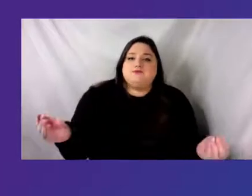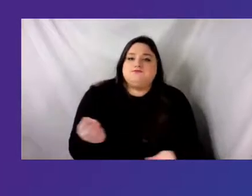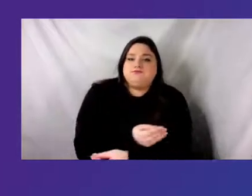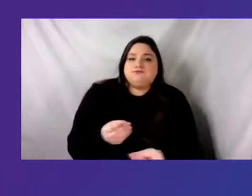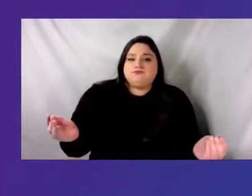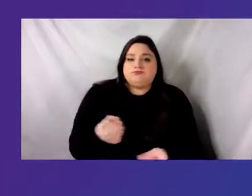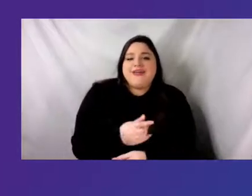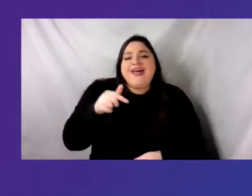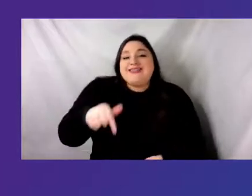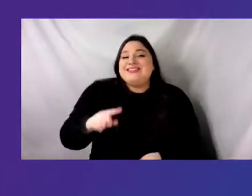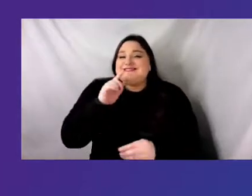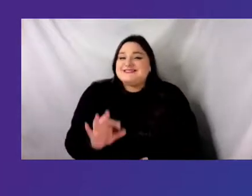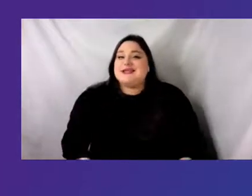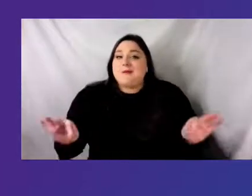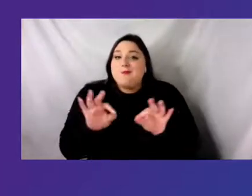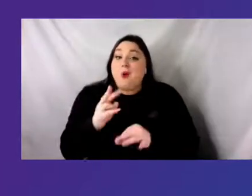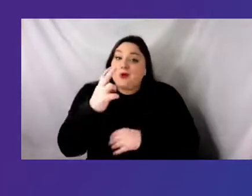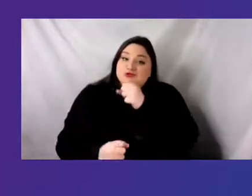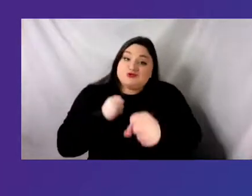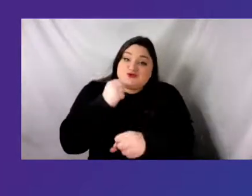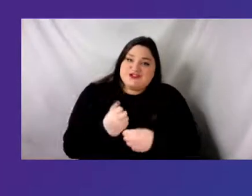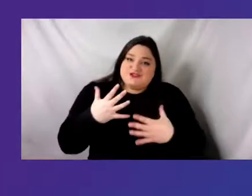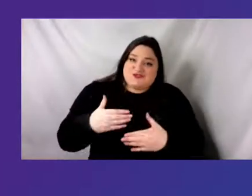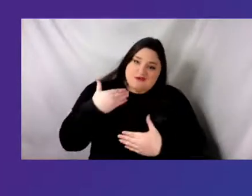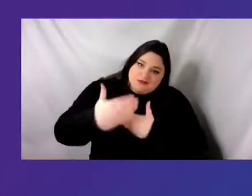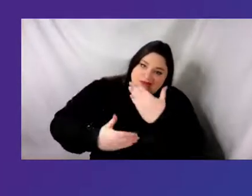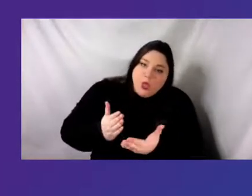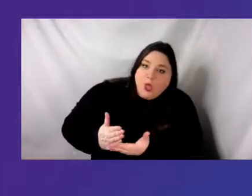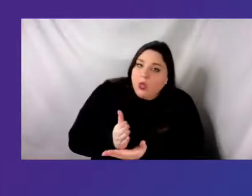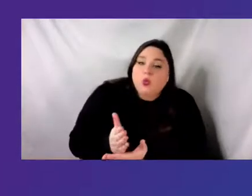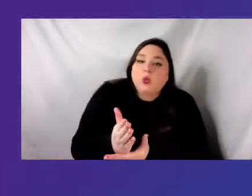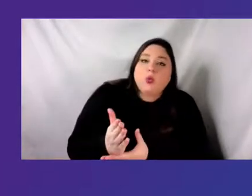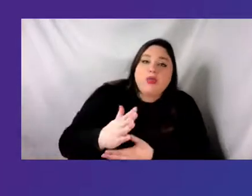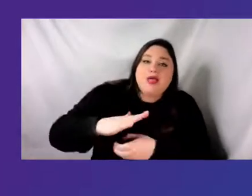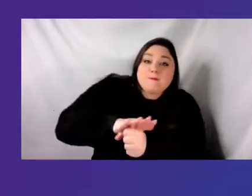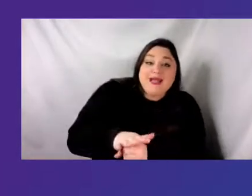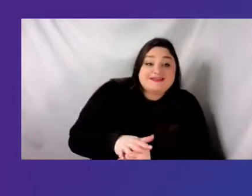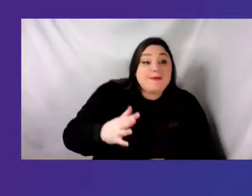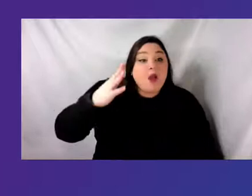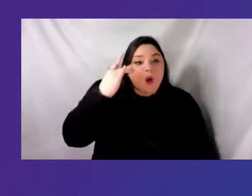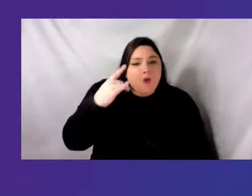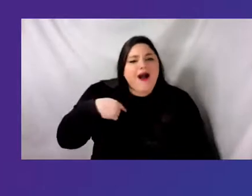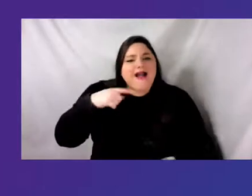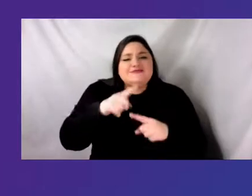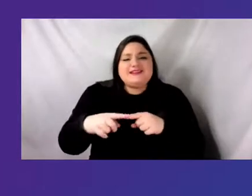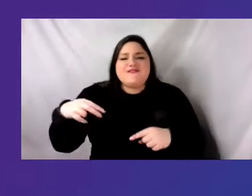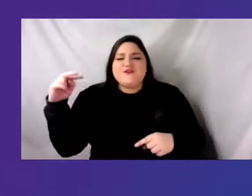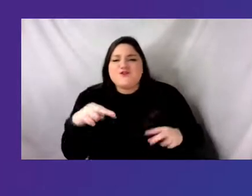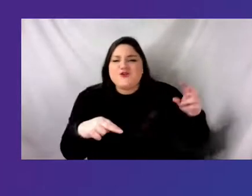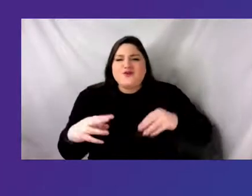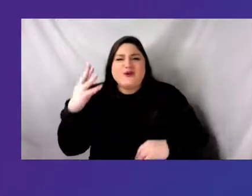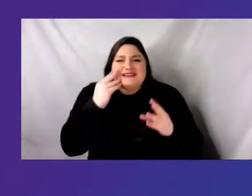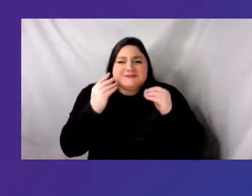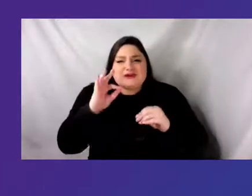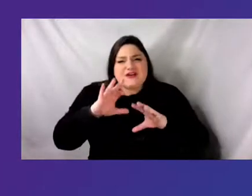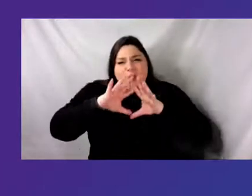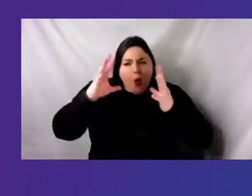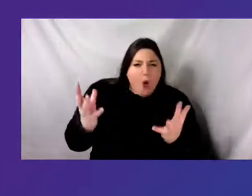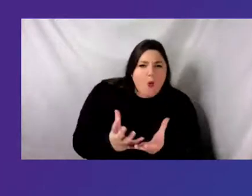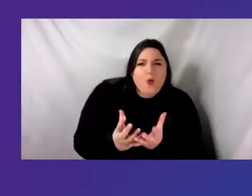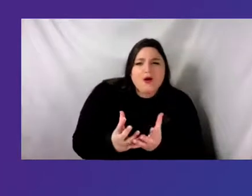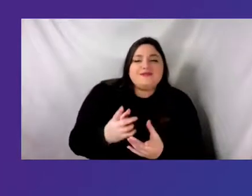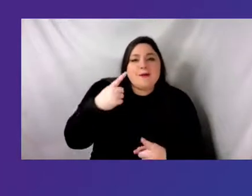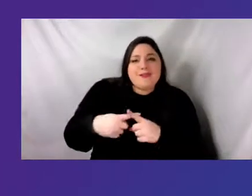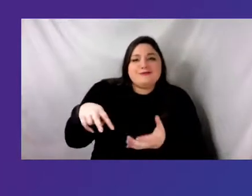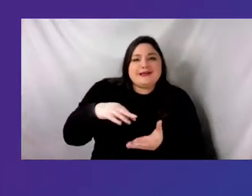pandemic given all of the upheavals and transitions that the dance community and wider world have had to experience what